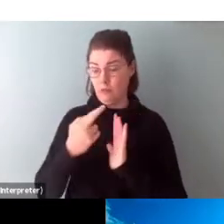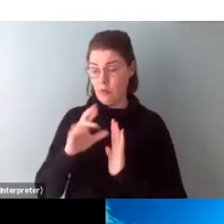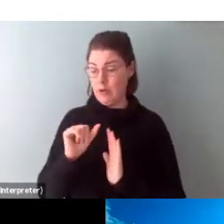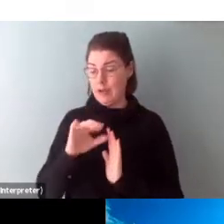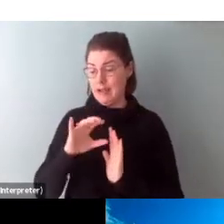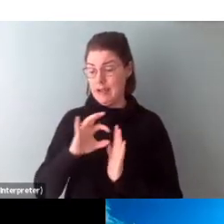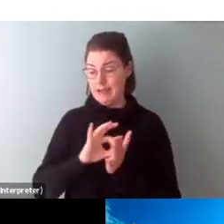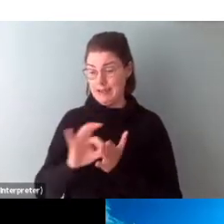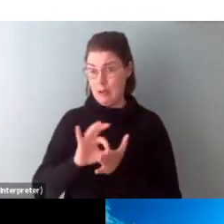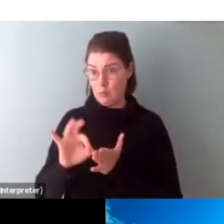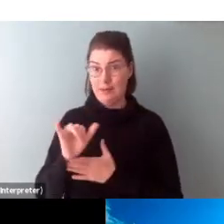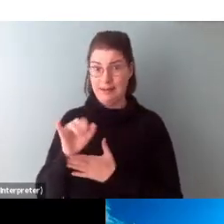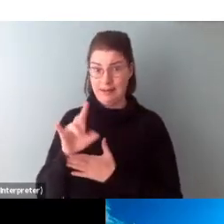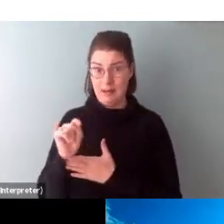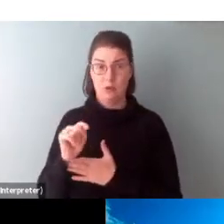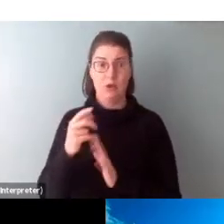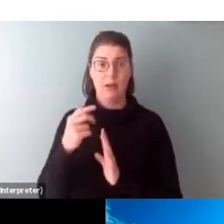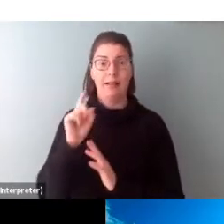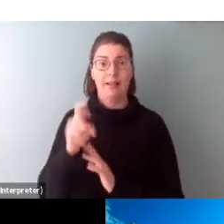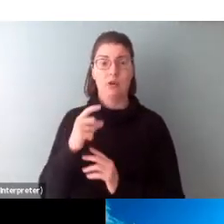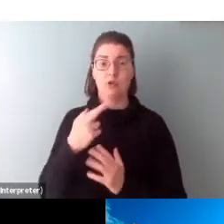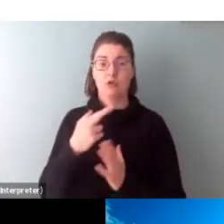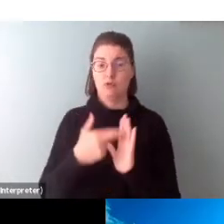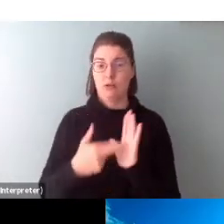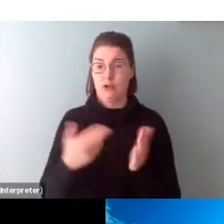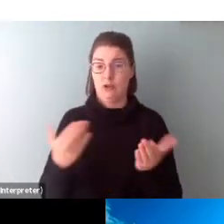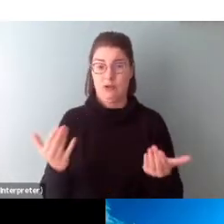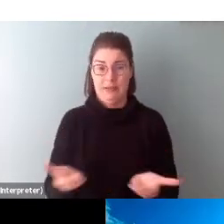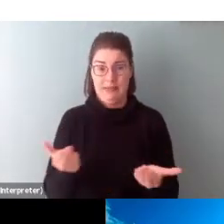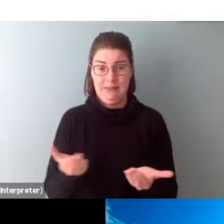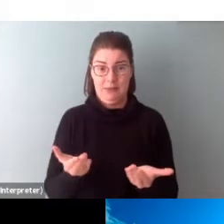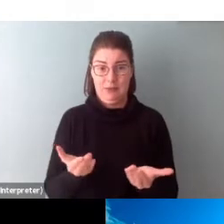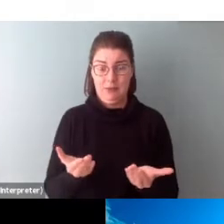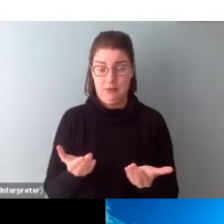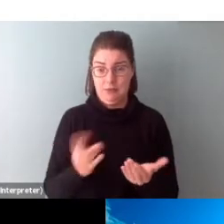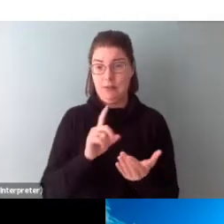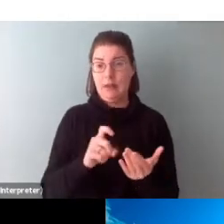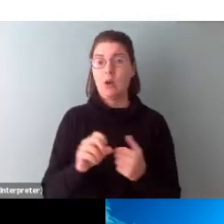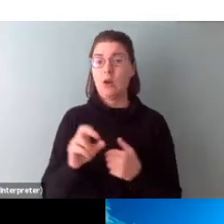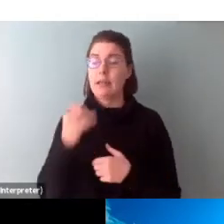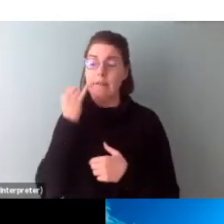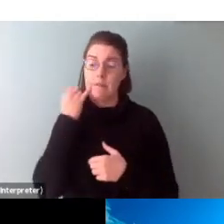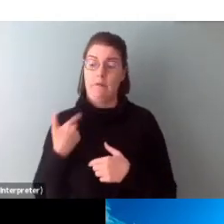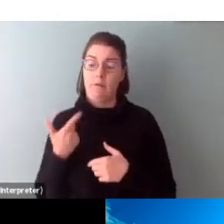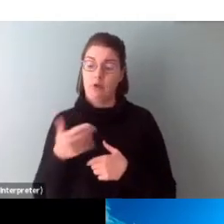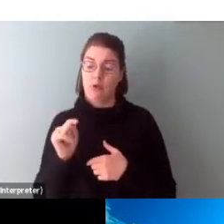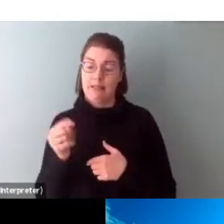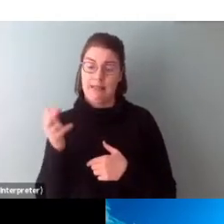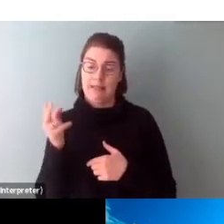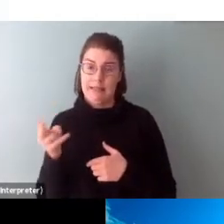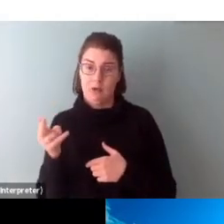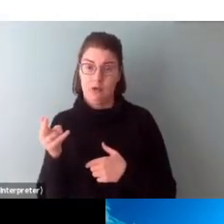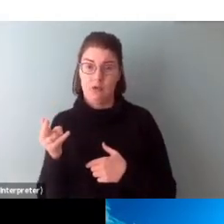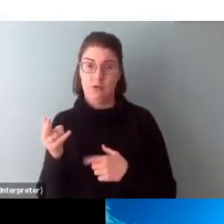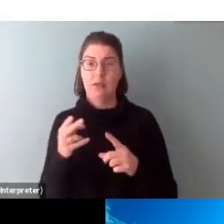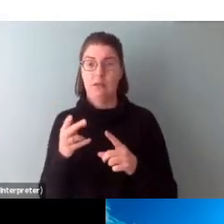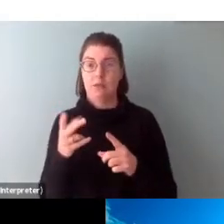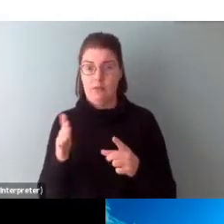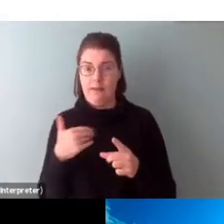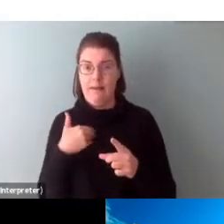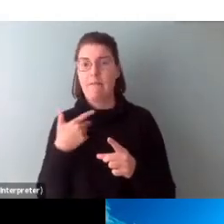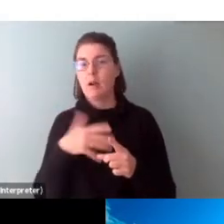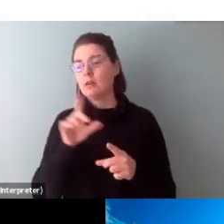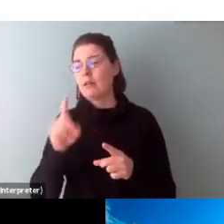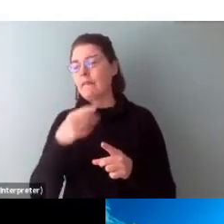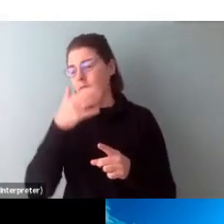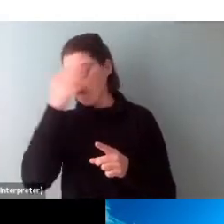click on the Register Here button. If you have a grant history at the OAC, you can click Forgot Password and